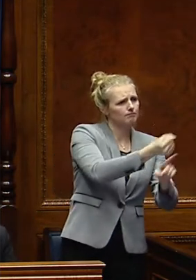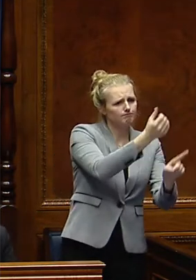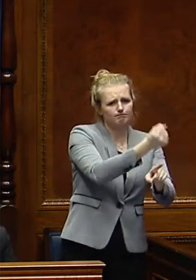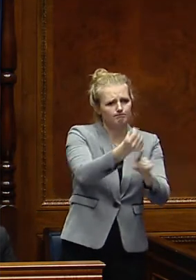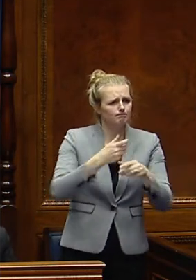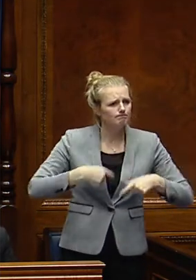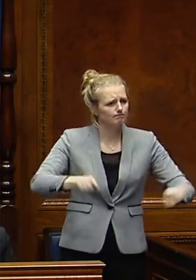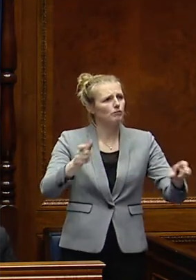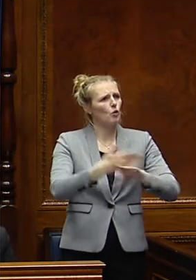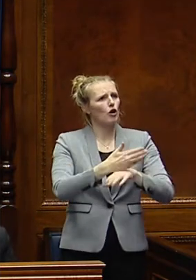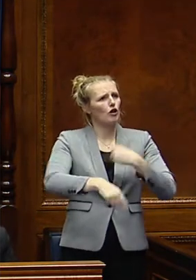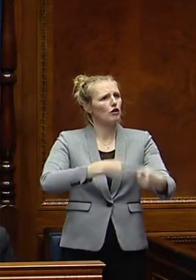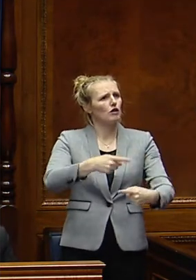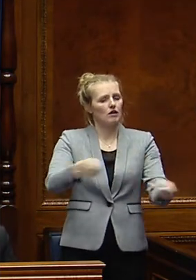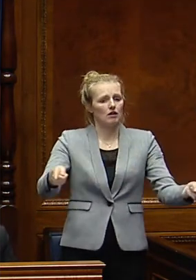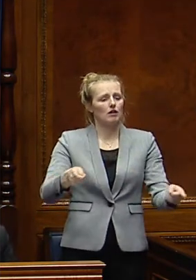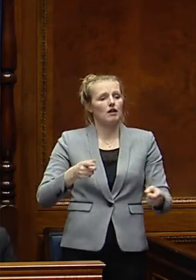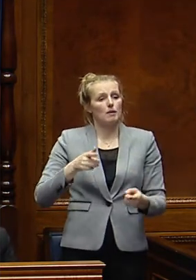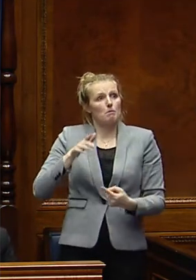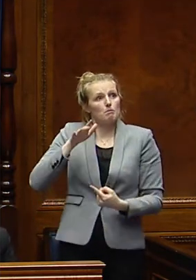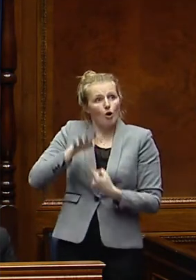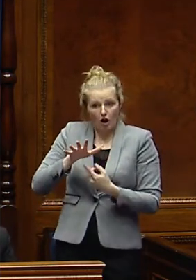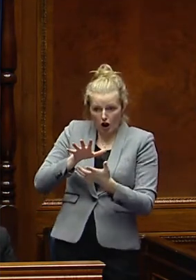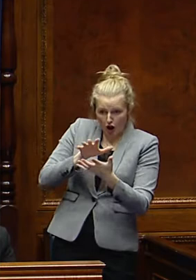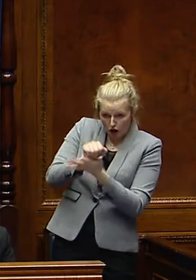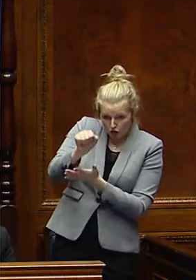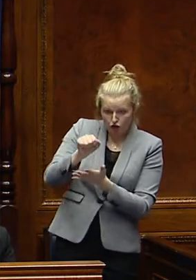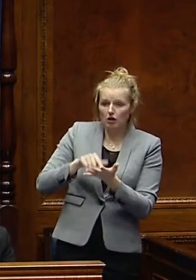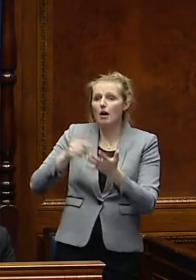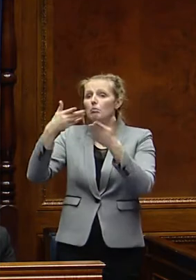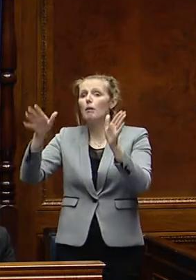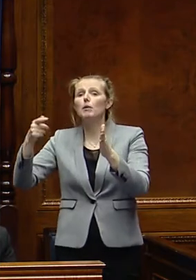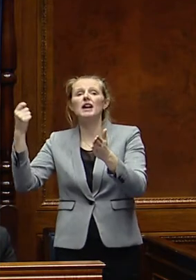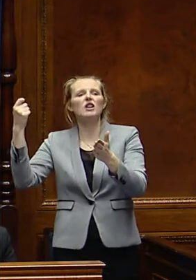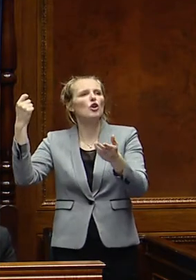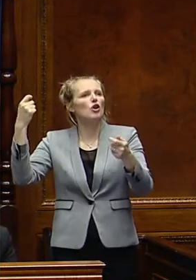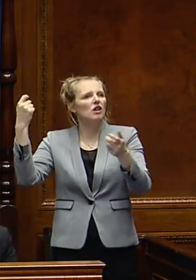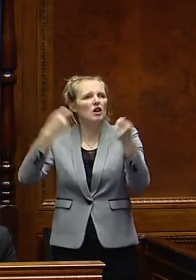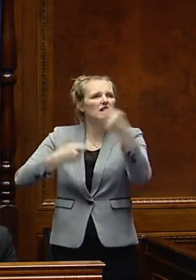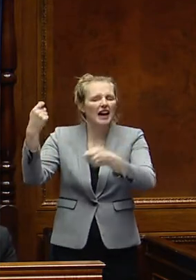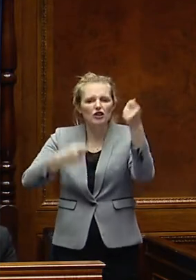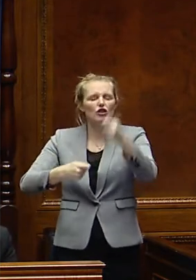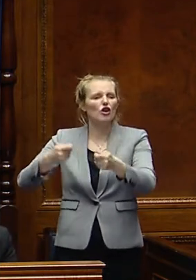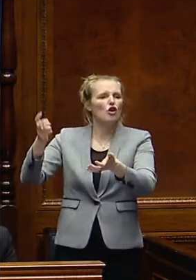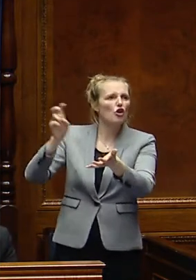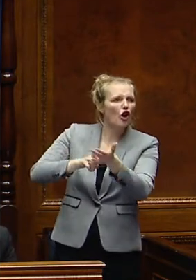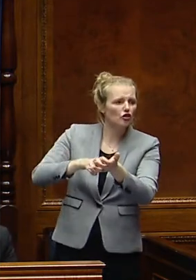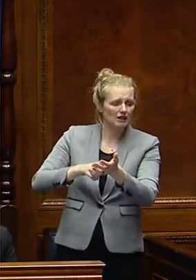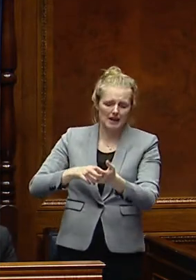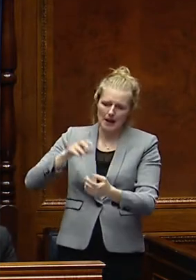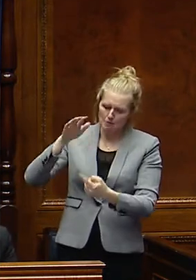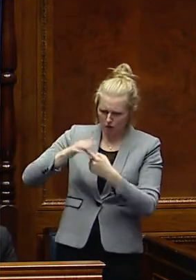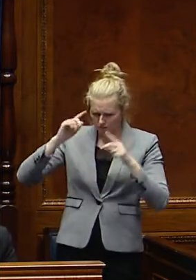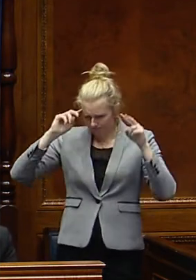at issues around how we change the culture and how we use public procurement and contracts to do that on issues such as a living wage